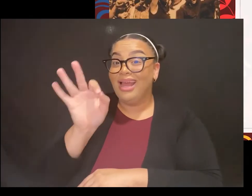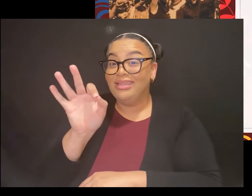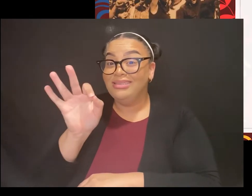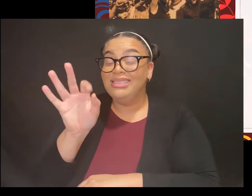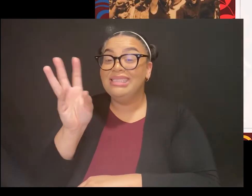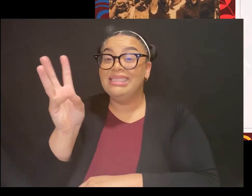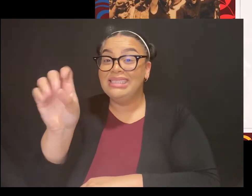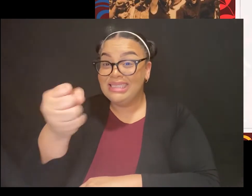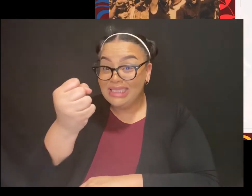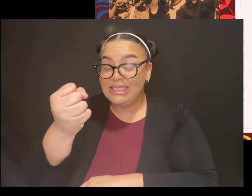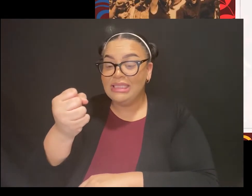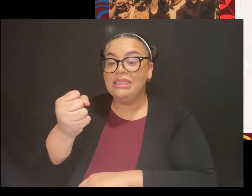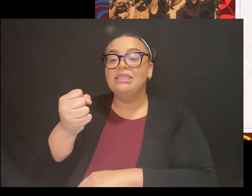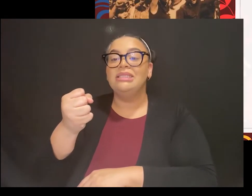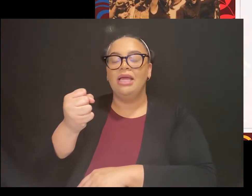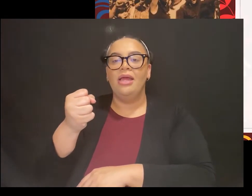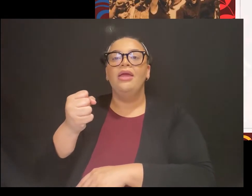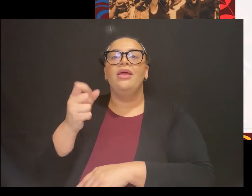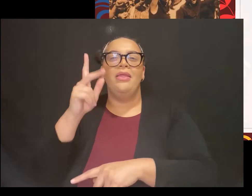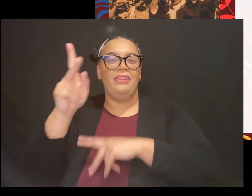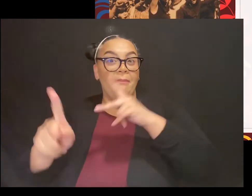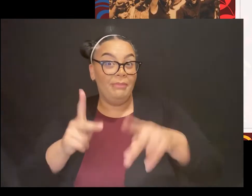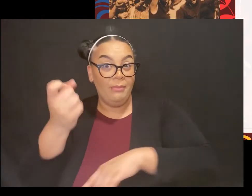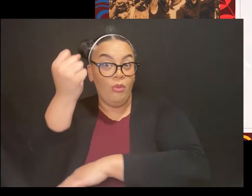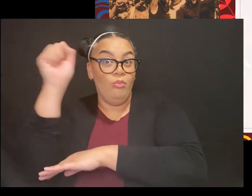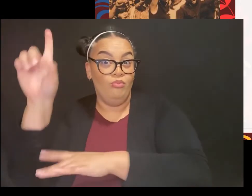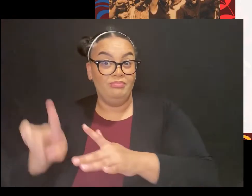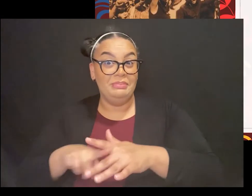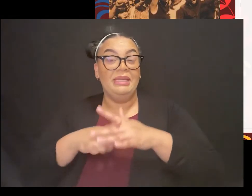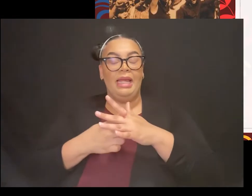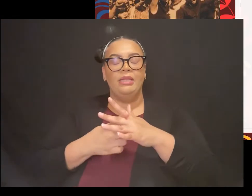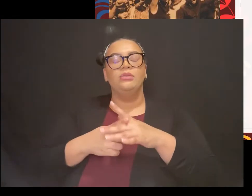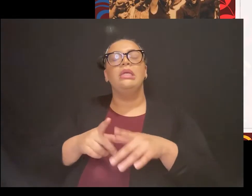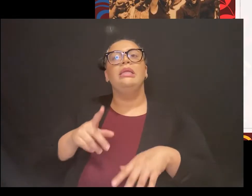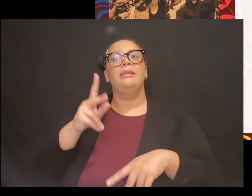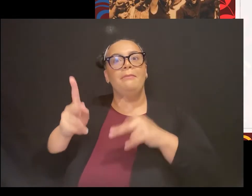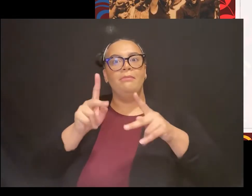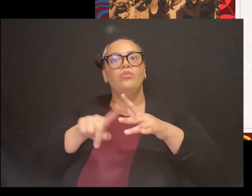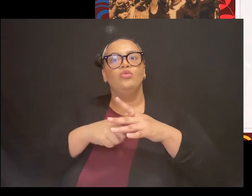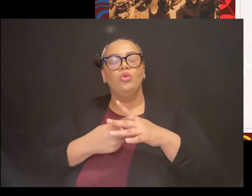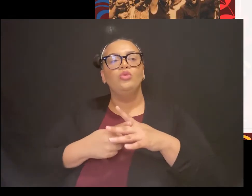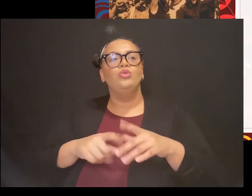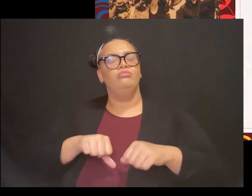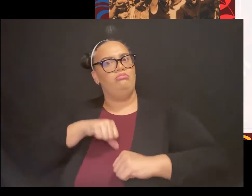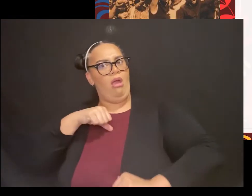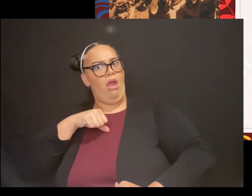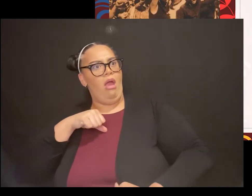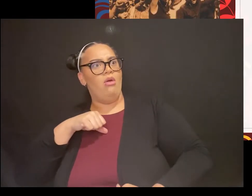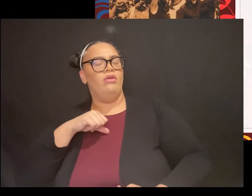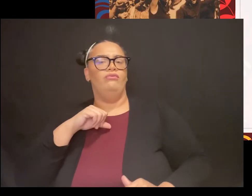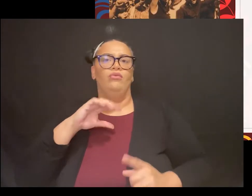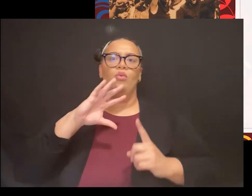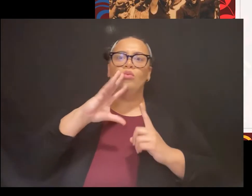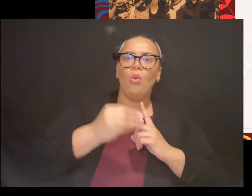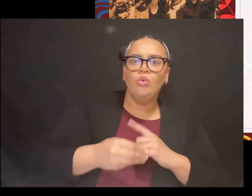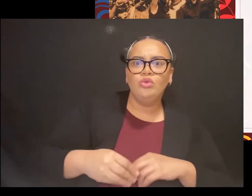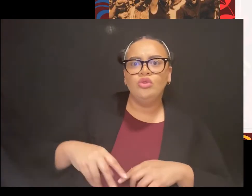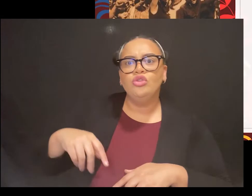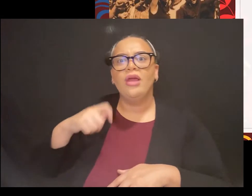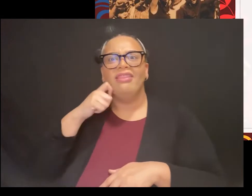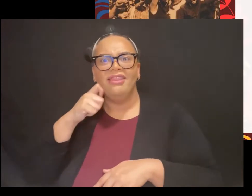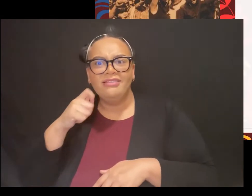to be proud of their culture and ethnicity. Prior, they had tried to kind of just mesh in with everybody